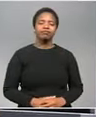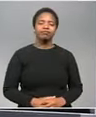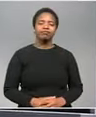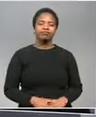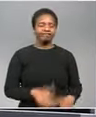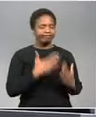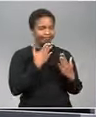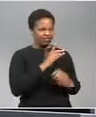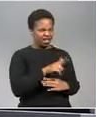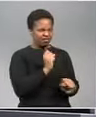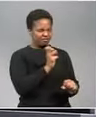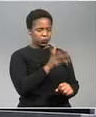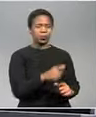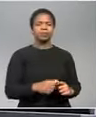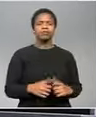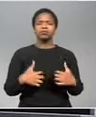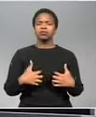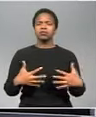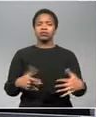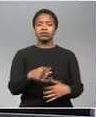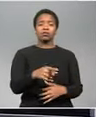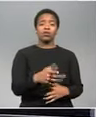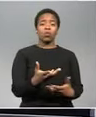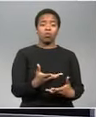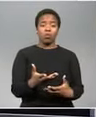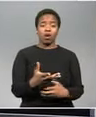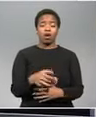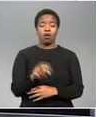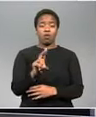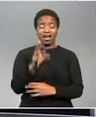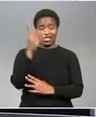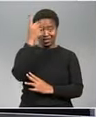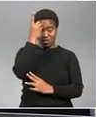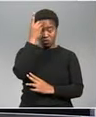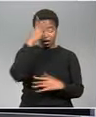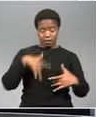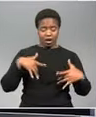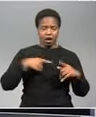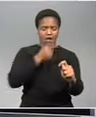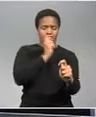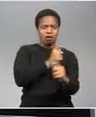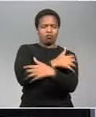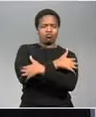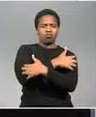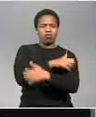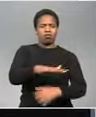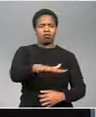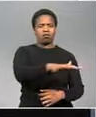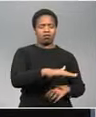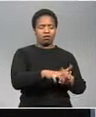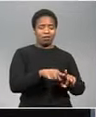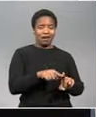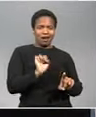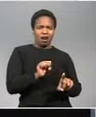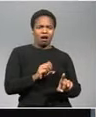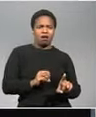thank you guys we'll catch up with you later let's start here shack dweller's movement Abbas Lalibasem John Dolo is convinced it's being targeted by the a